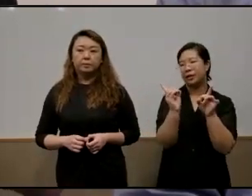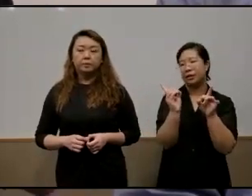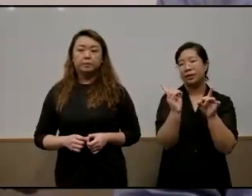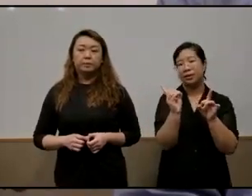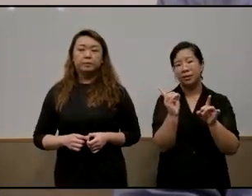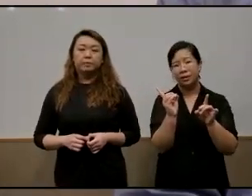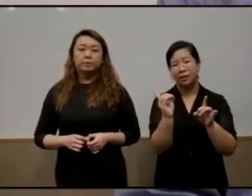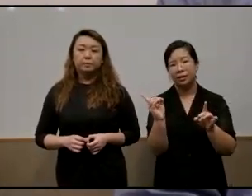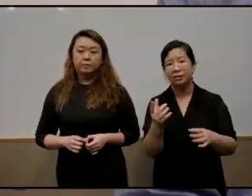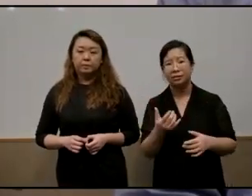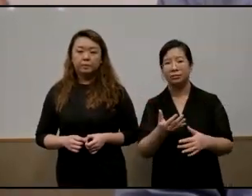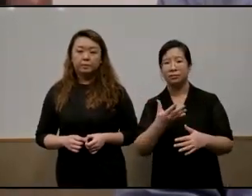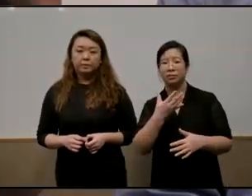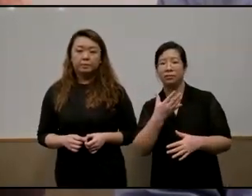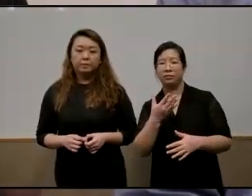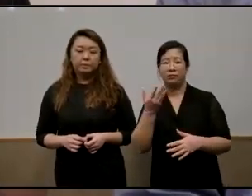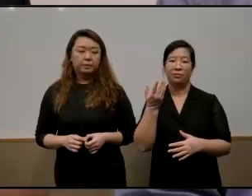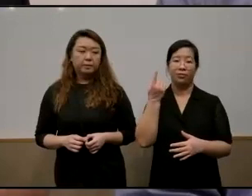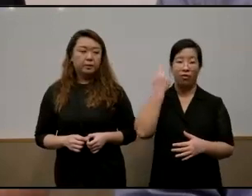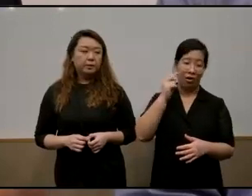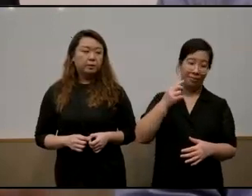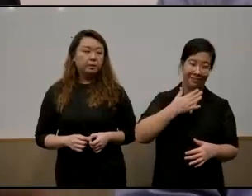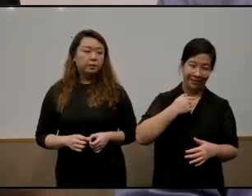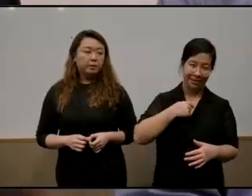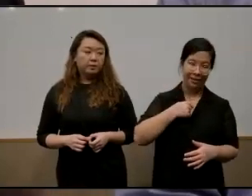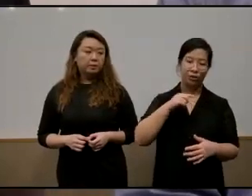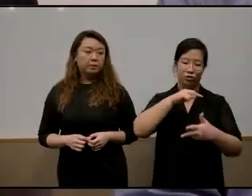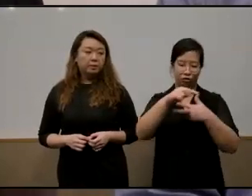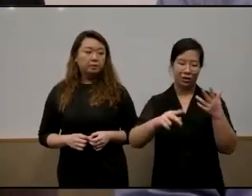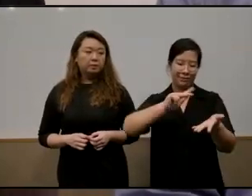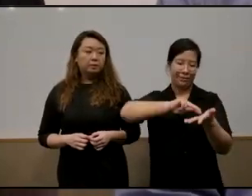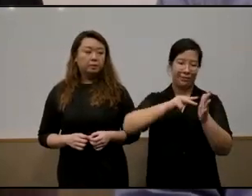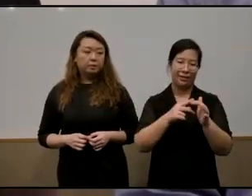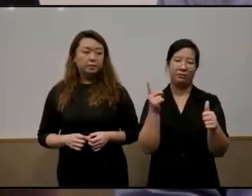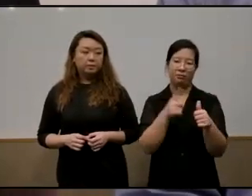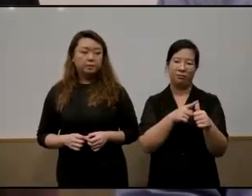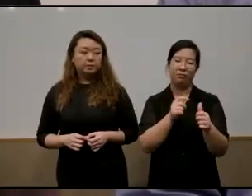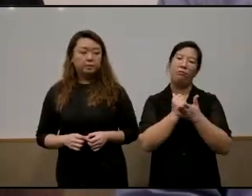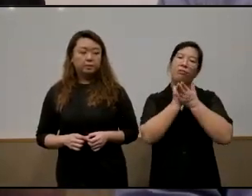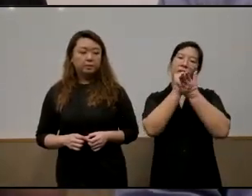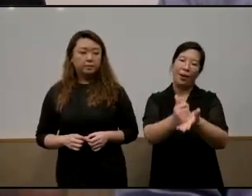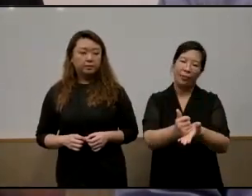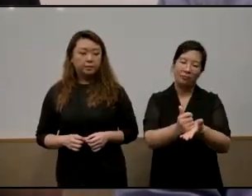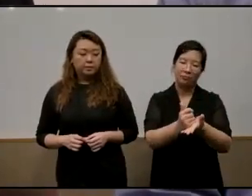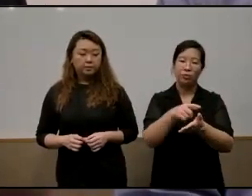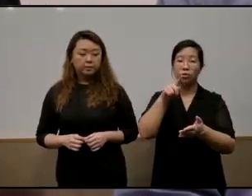mind and illiterate mind three purposes you know firstly it's supposed to help you with literacy